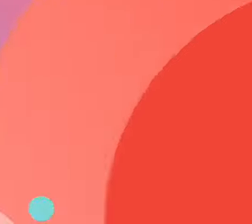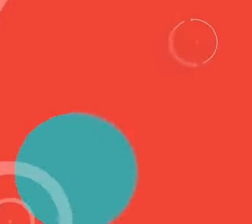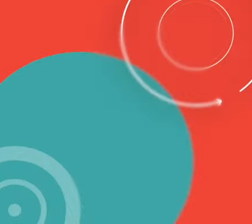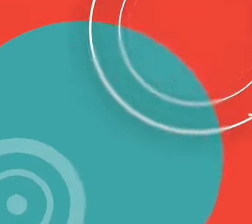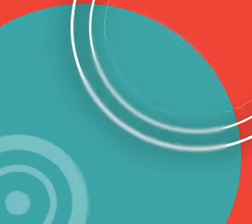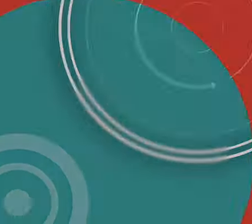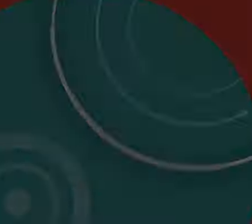Bye.